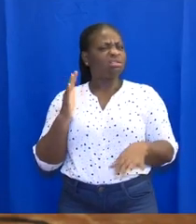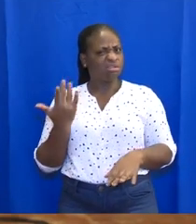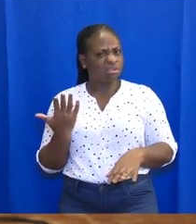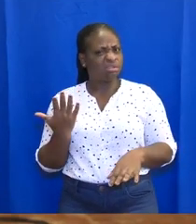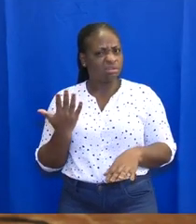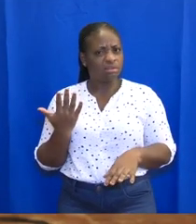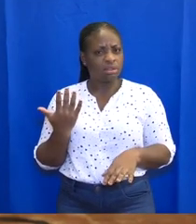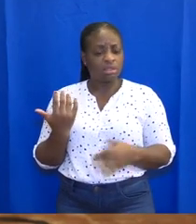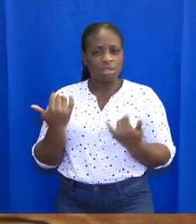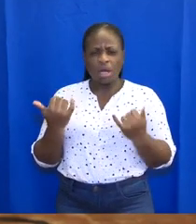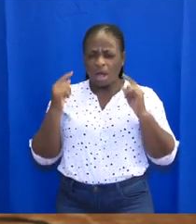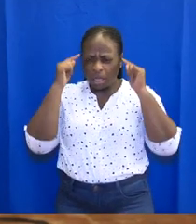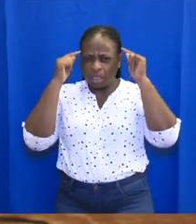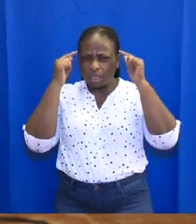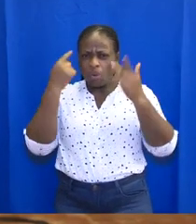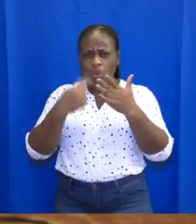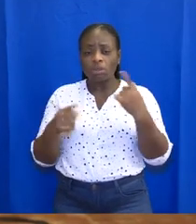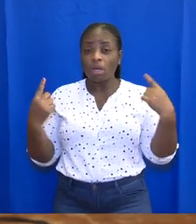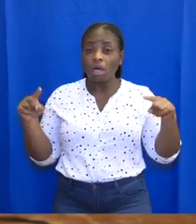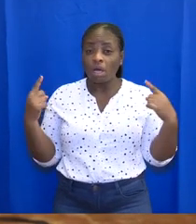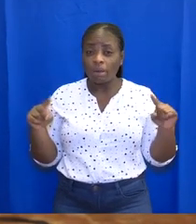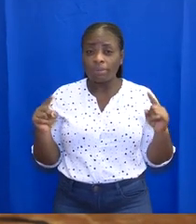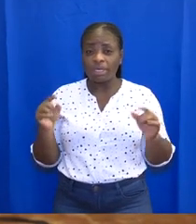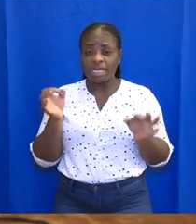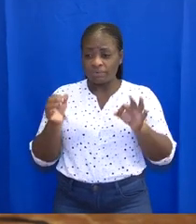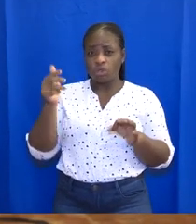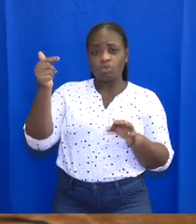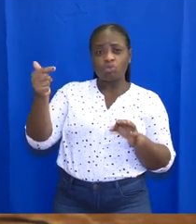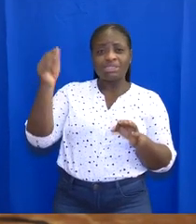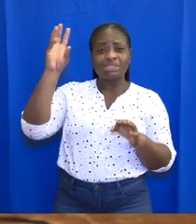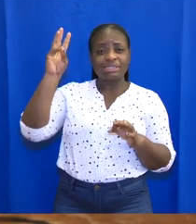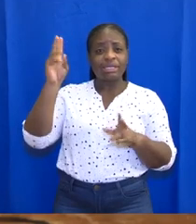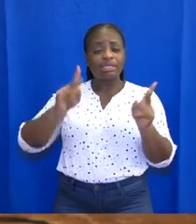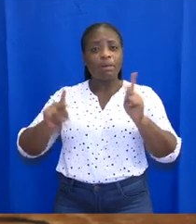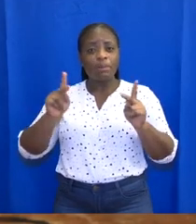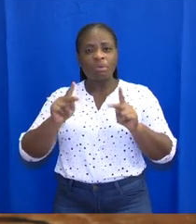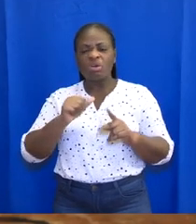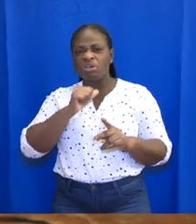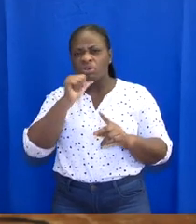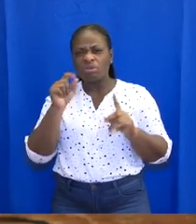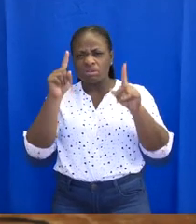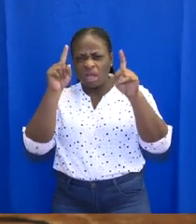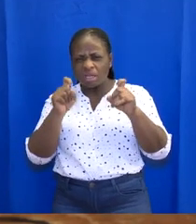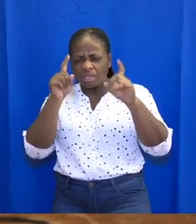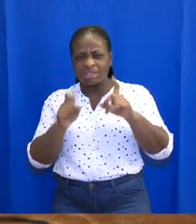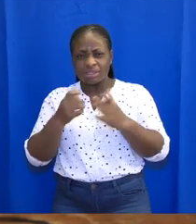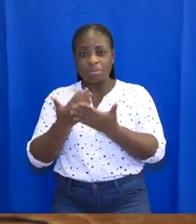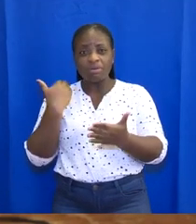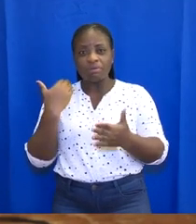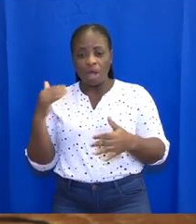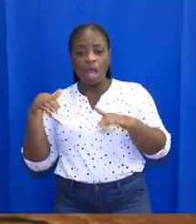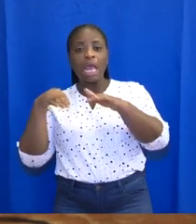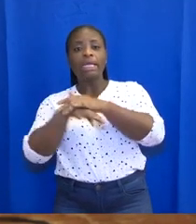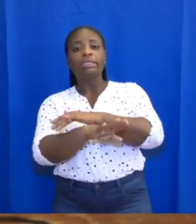and imagine what would have happened if these 26 positives had not been detected and had been